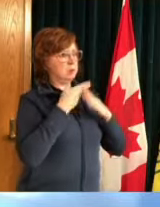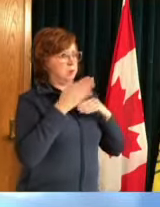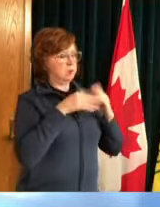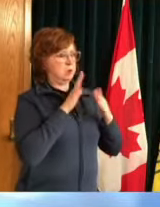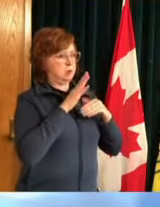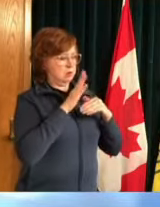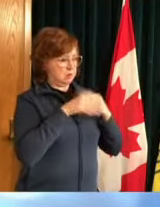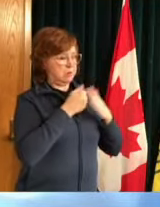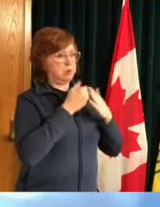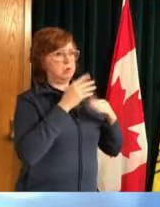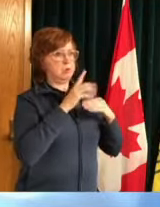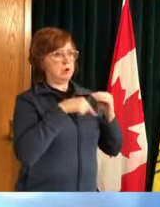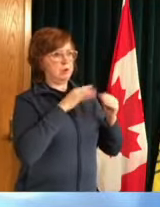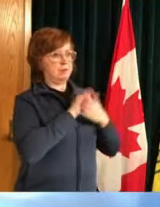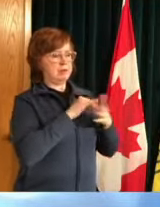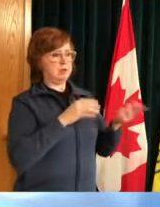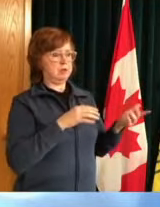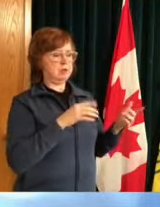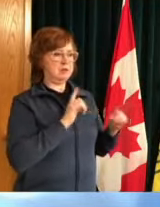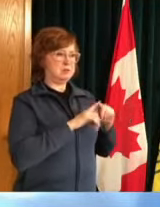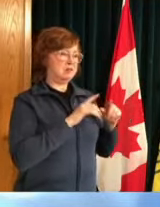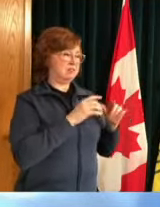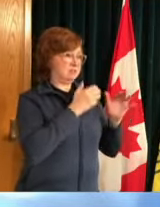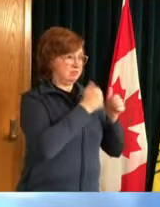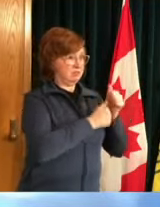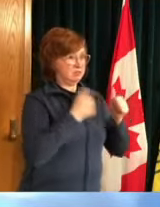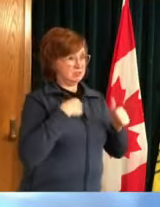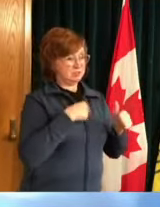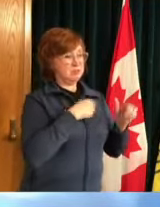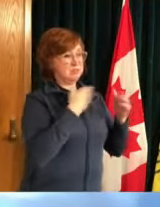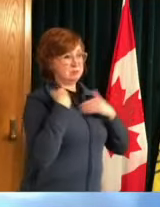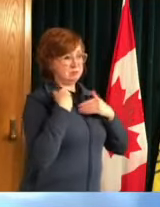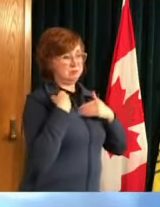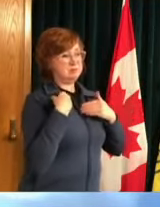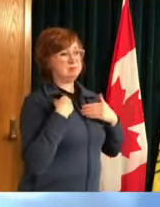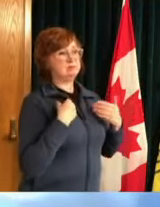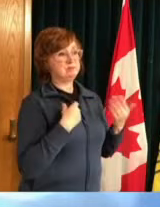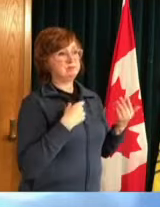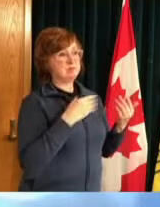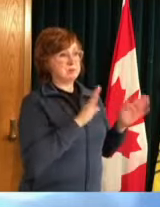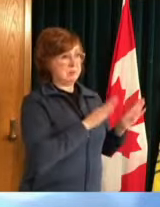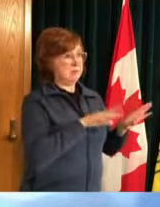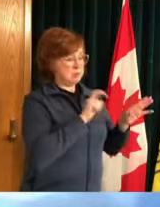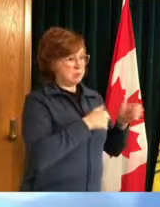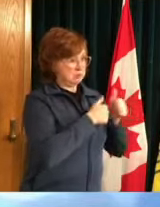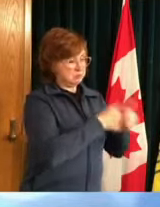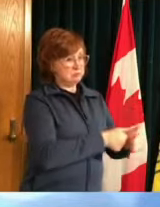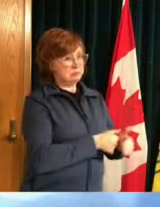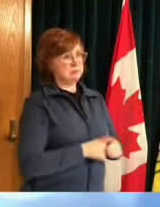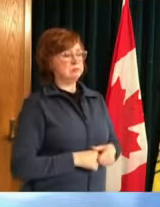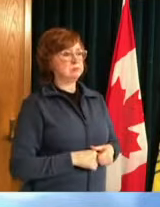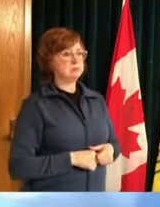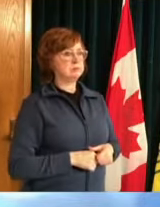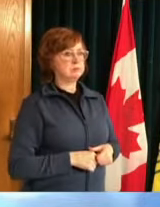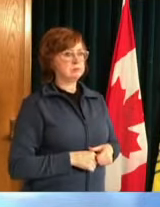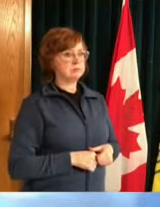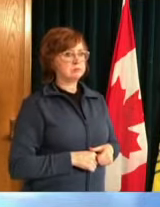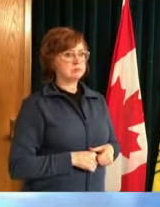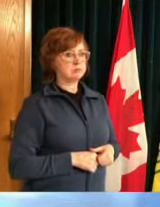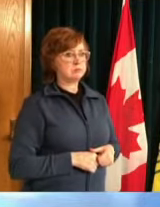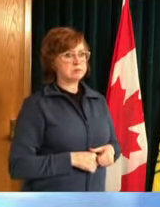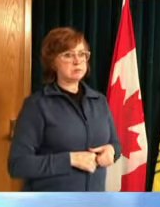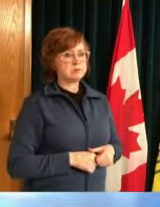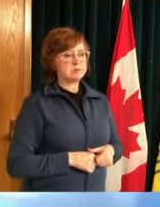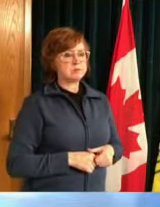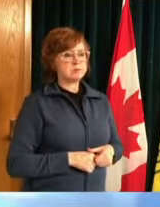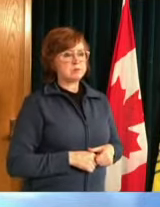kind of facilitate some of that where required and of course enforcement is there to use when there's latent disregard but at the